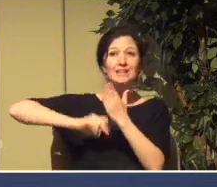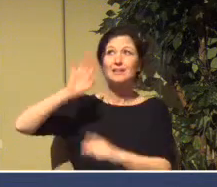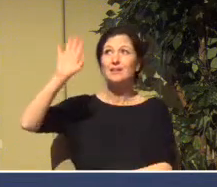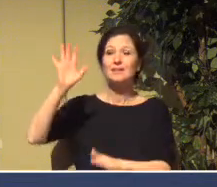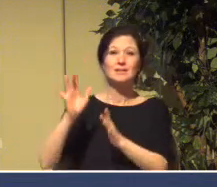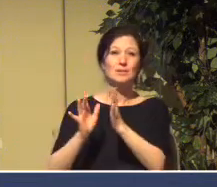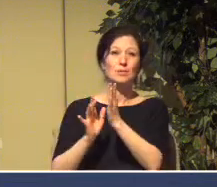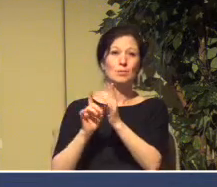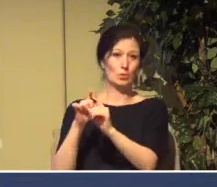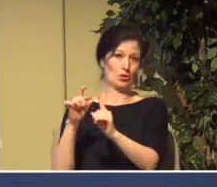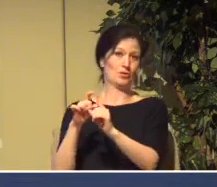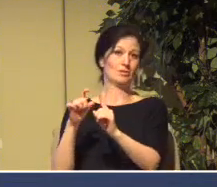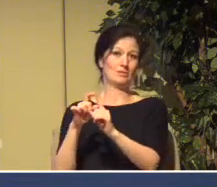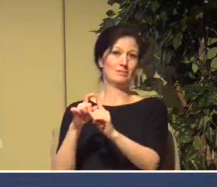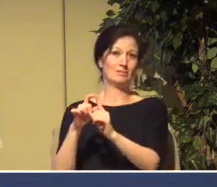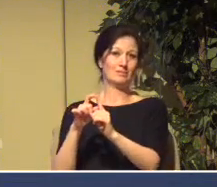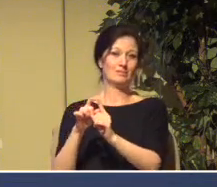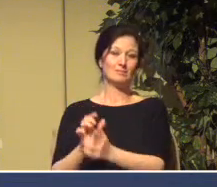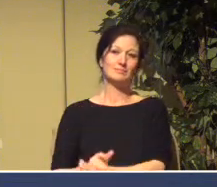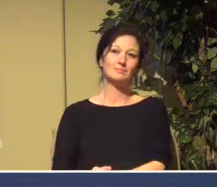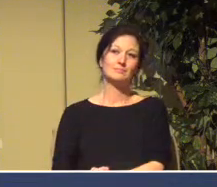for that, and so on.